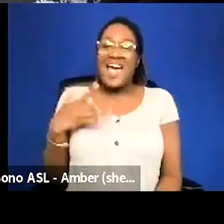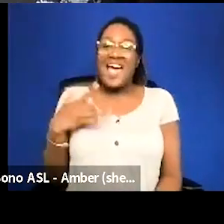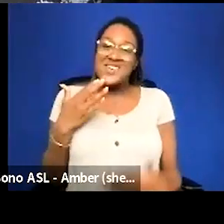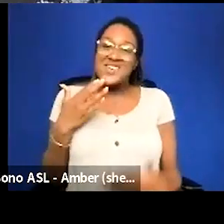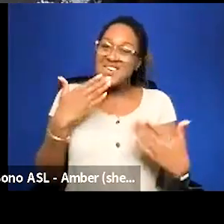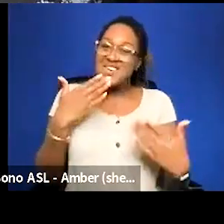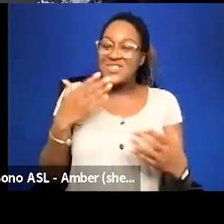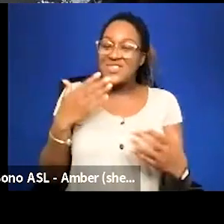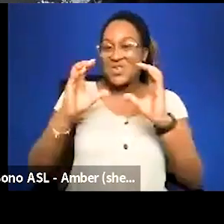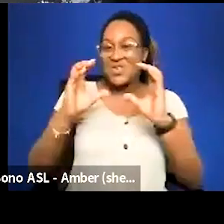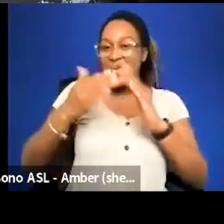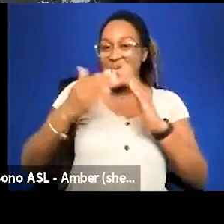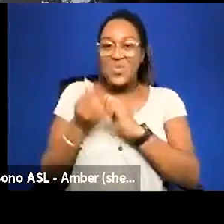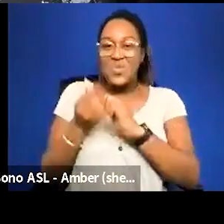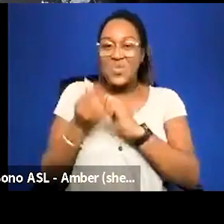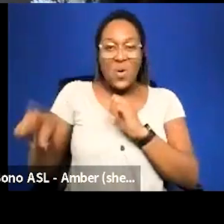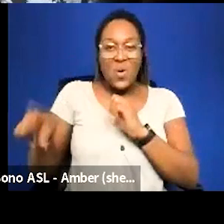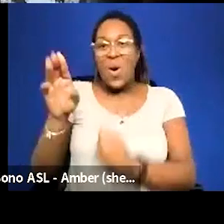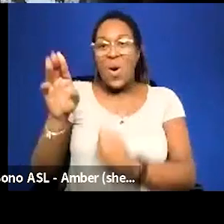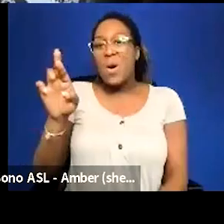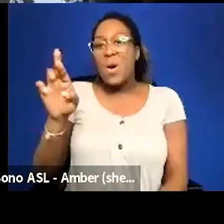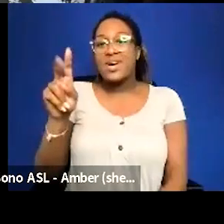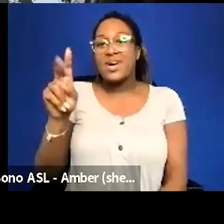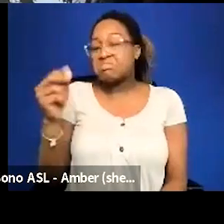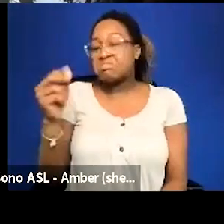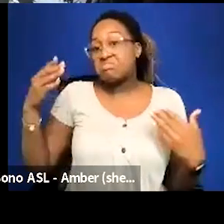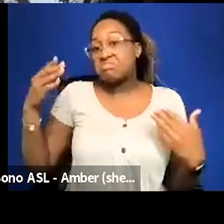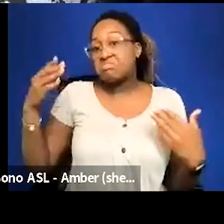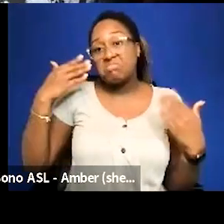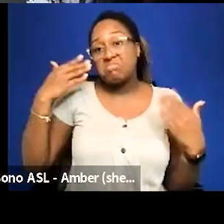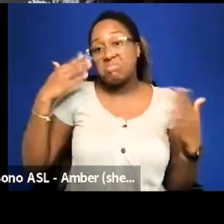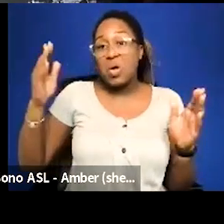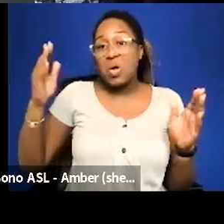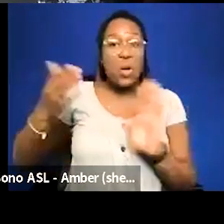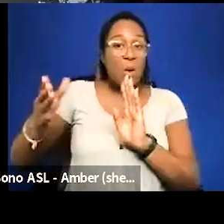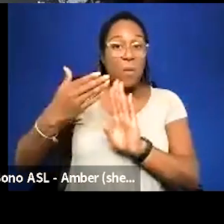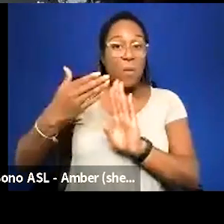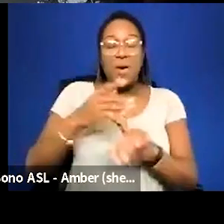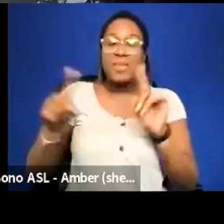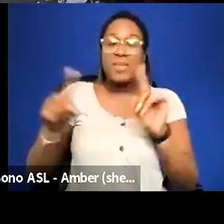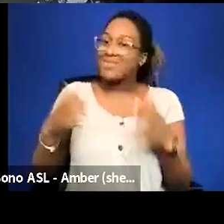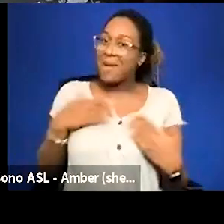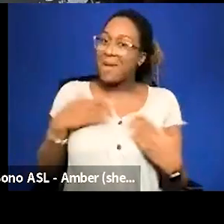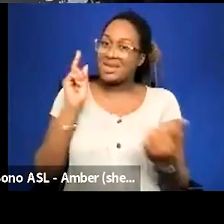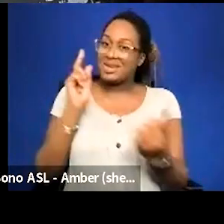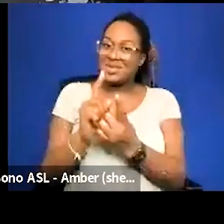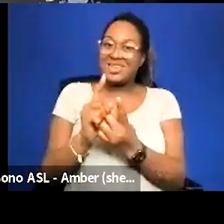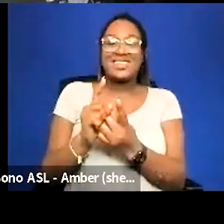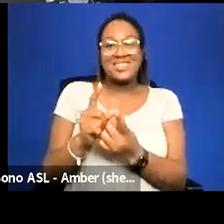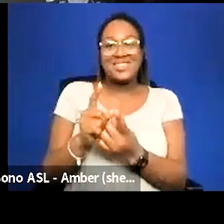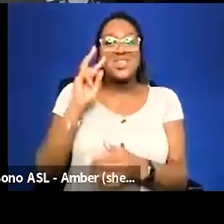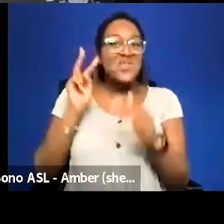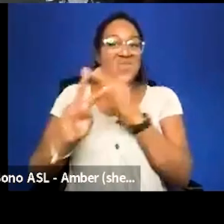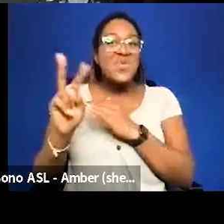to be in community with you all and brandon i haven't known about you before but i'm so glad to encounter you and i look forward to seeing more of your